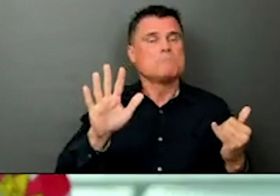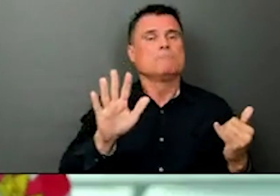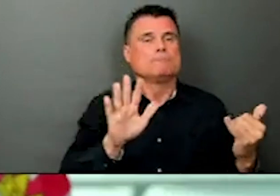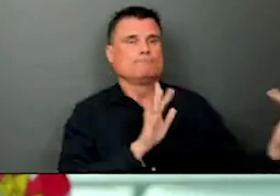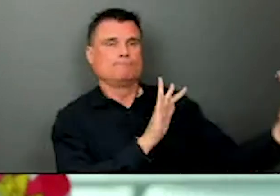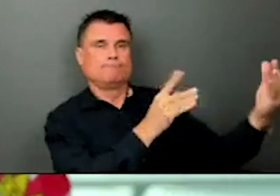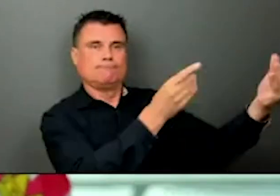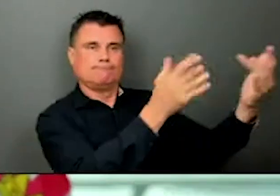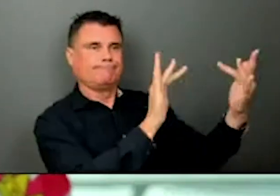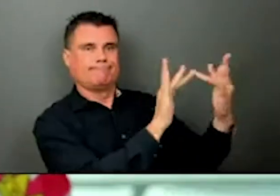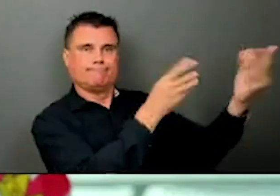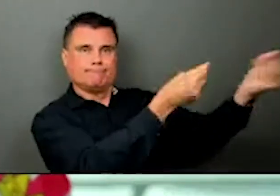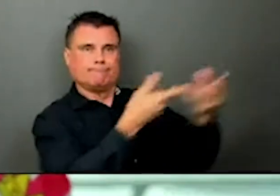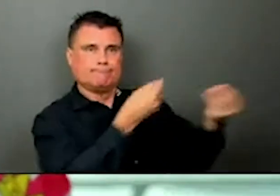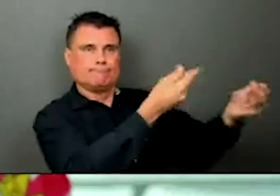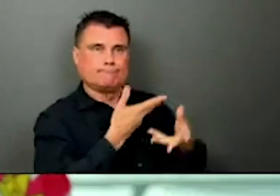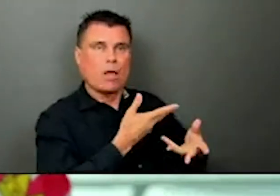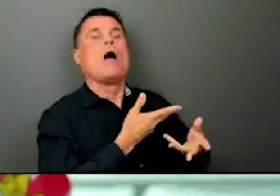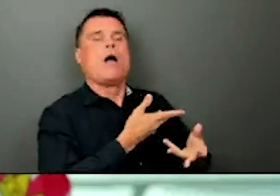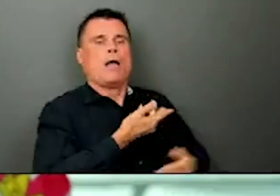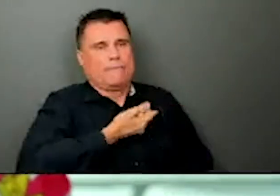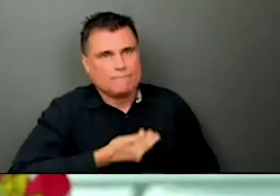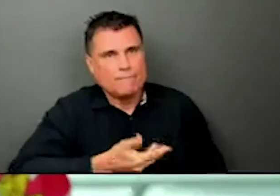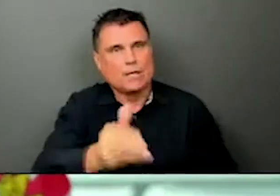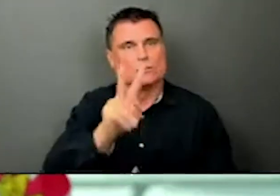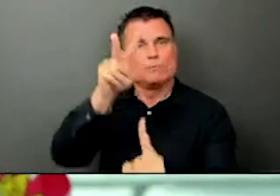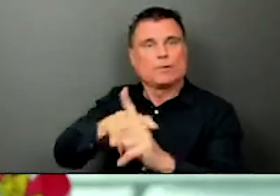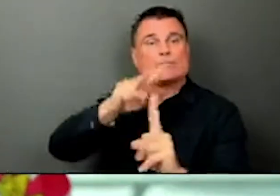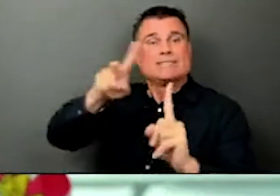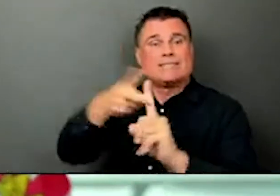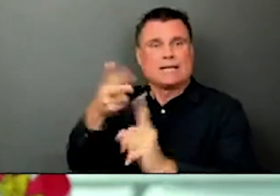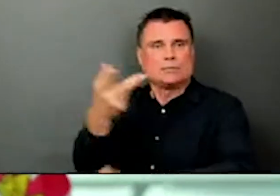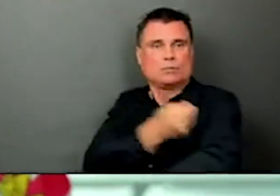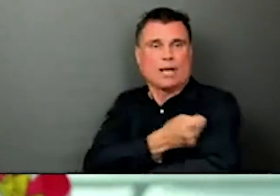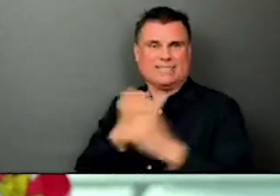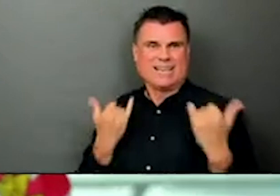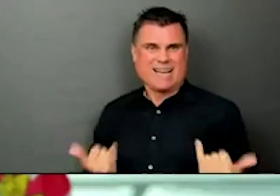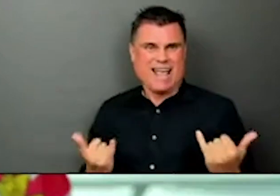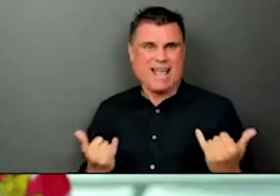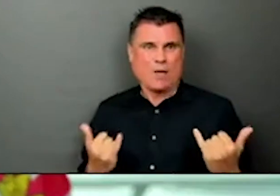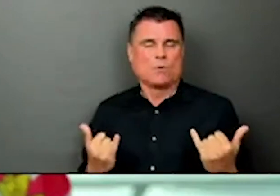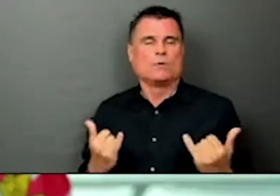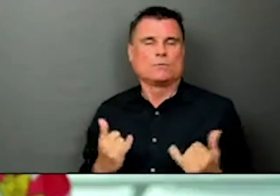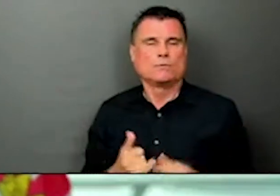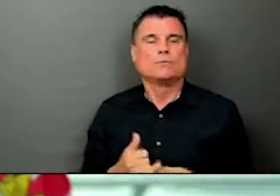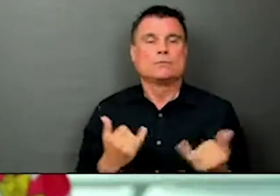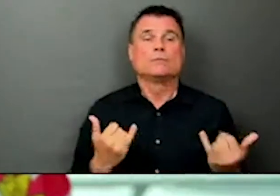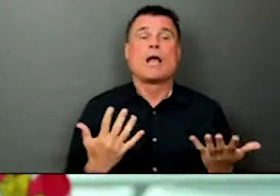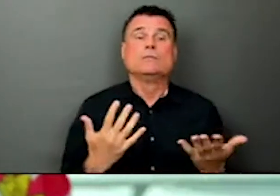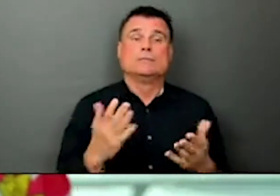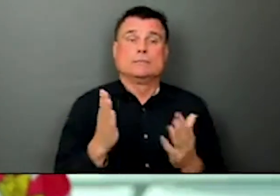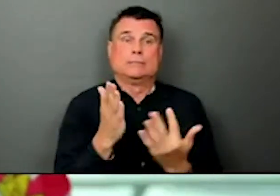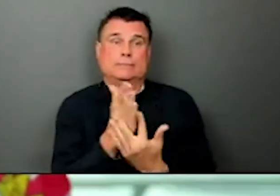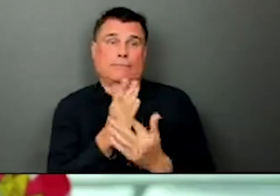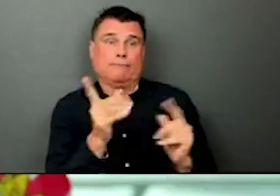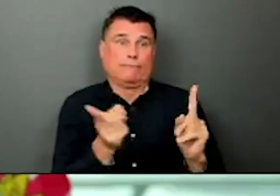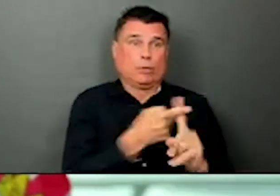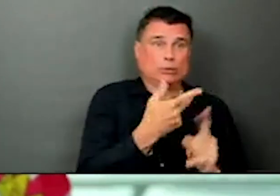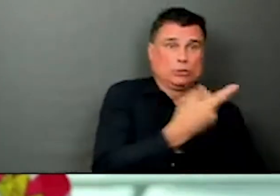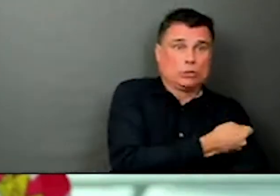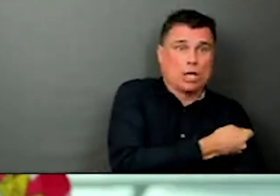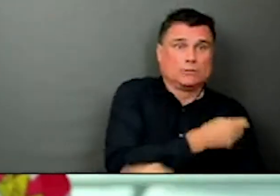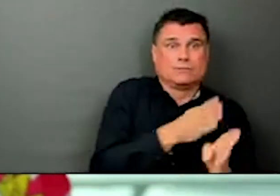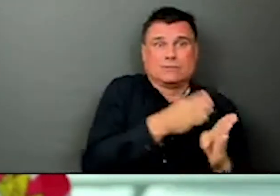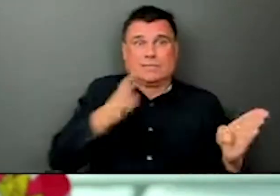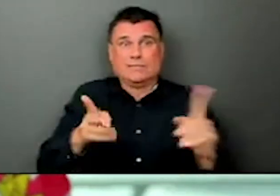As you know, the period between doses has been shortened to eight weeks, which means that many people will be able to book their second dose earlier